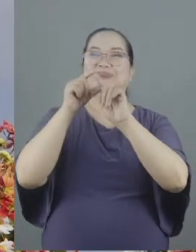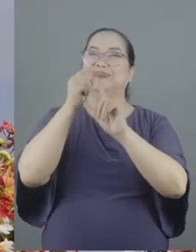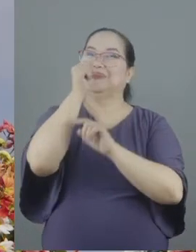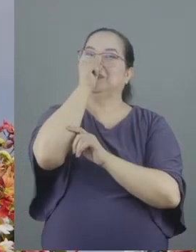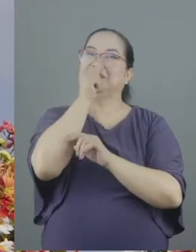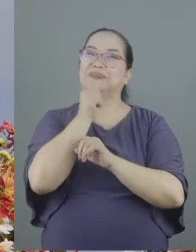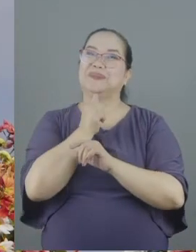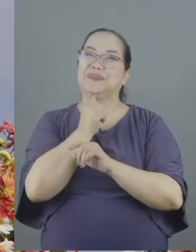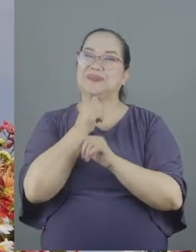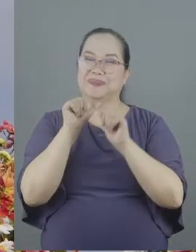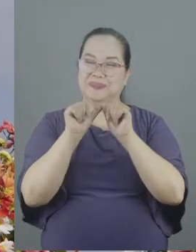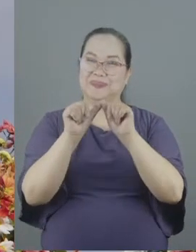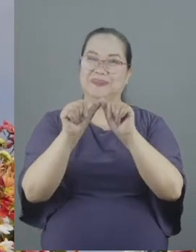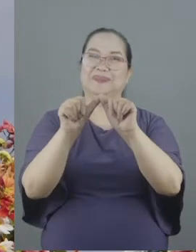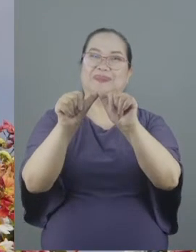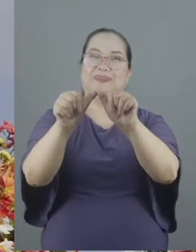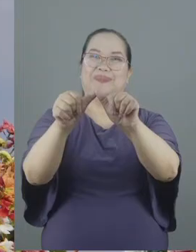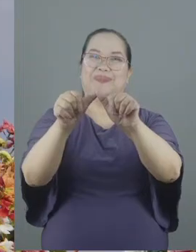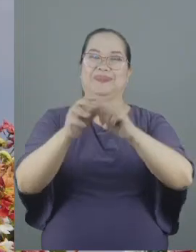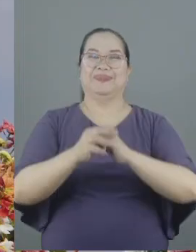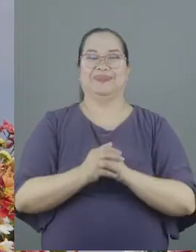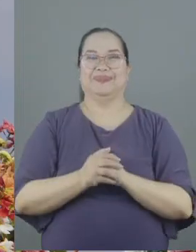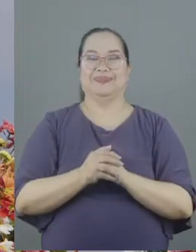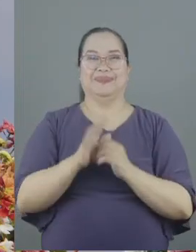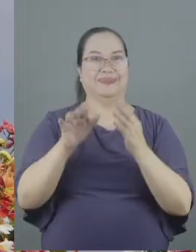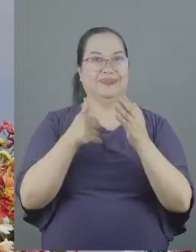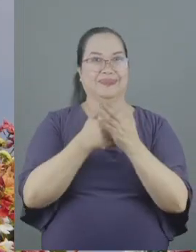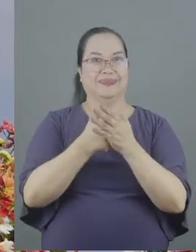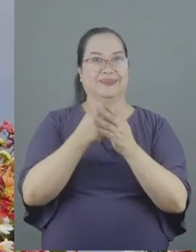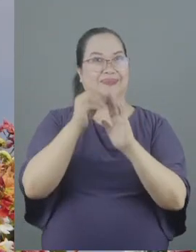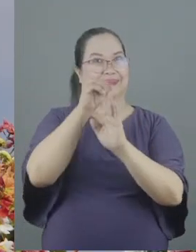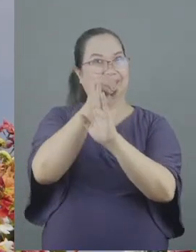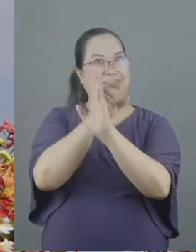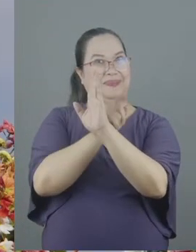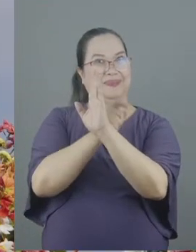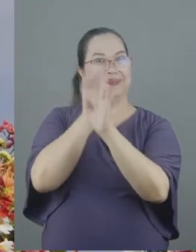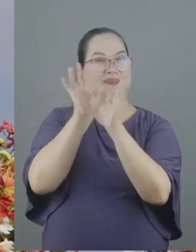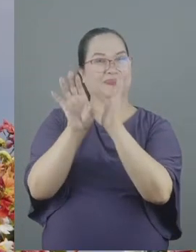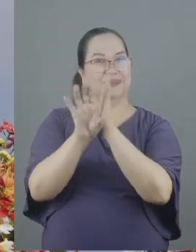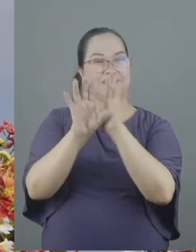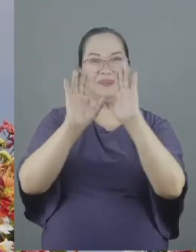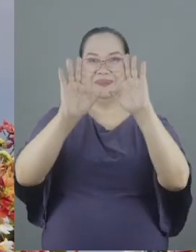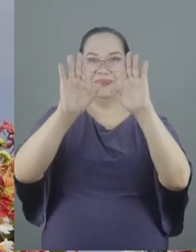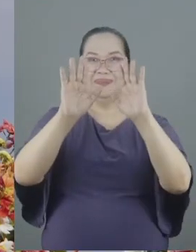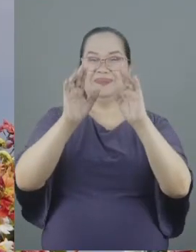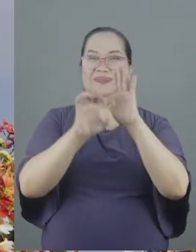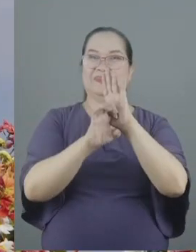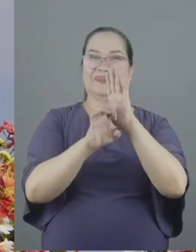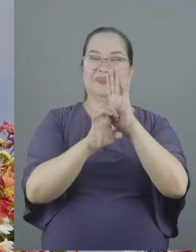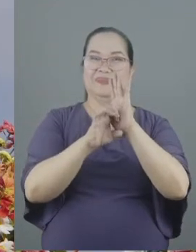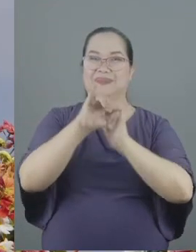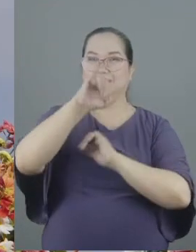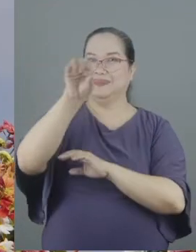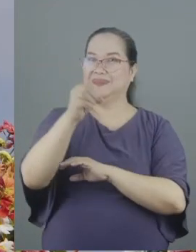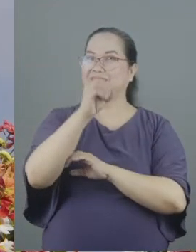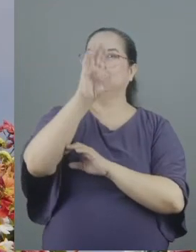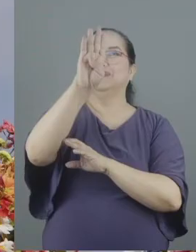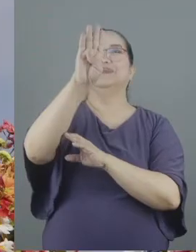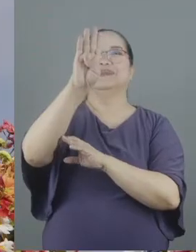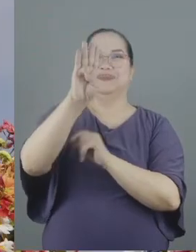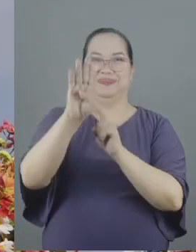patient continuance and in the Old Testament we see pictures of that wonderful examples of that Job for example